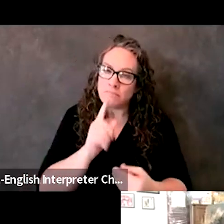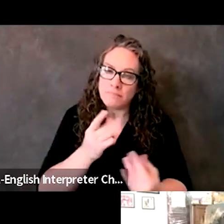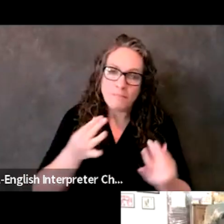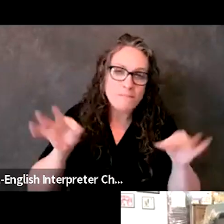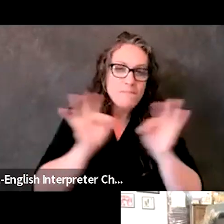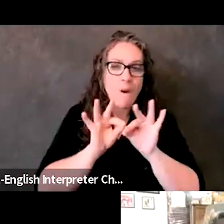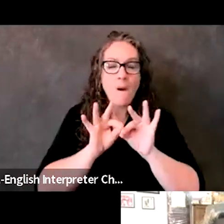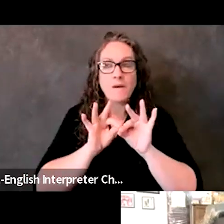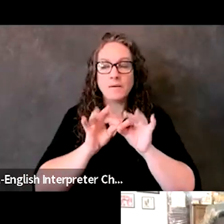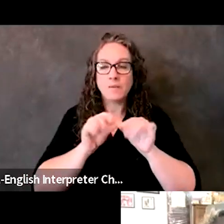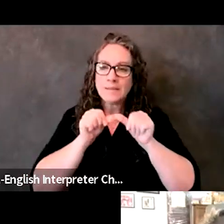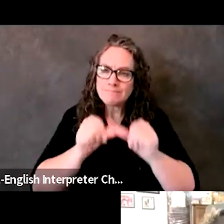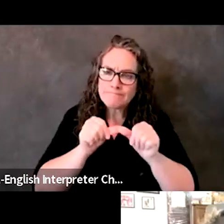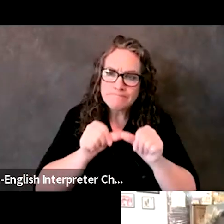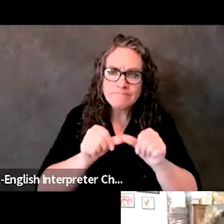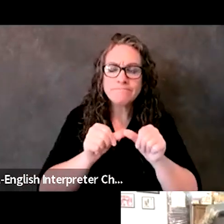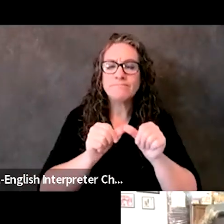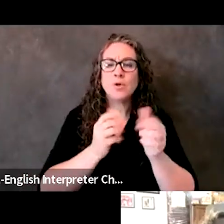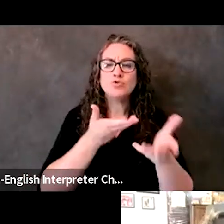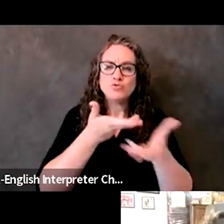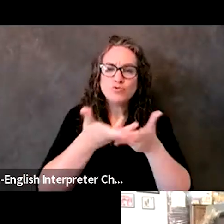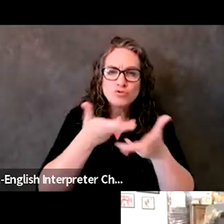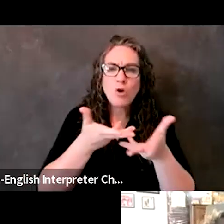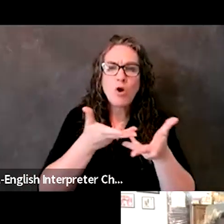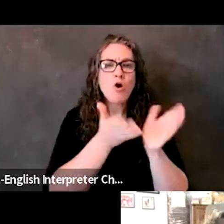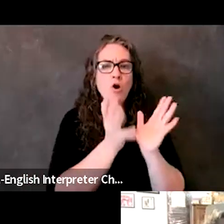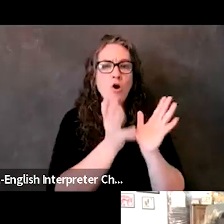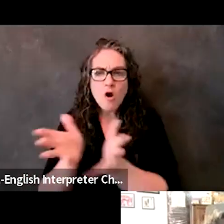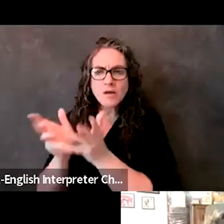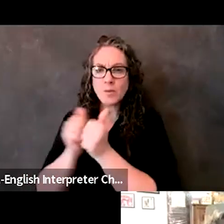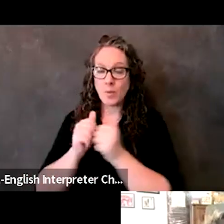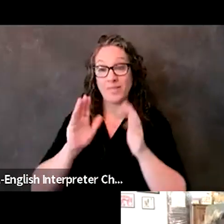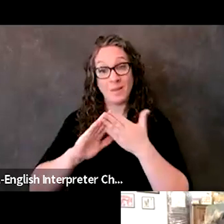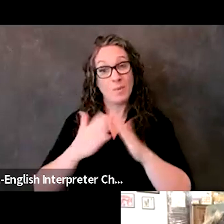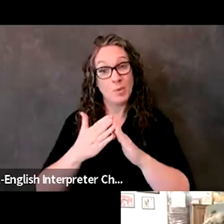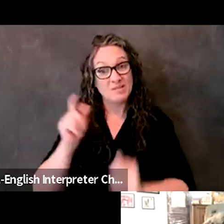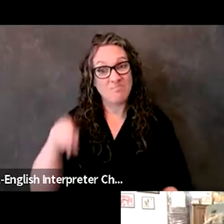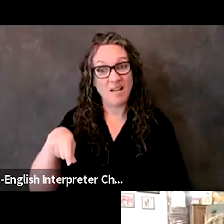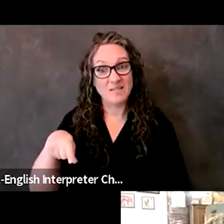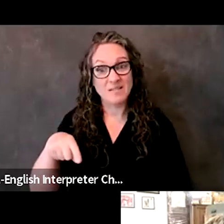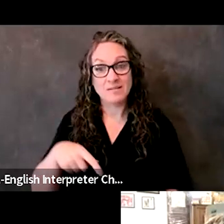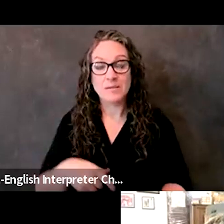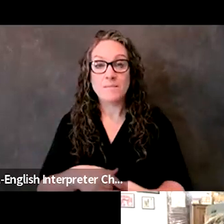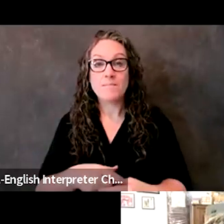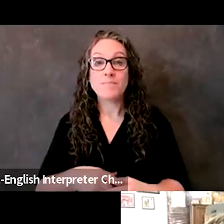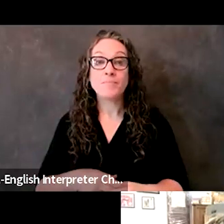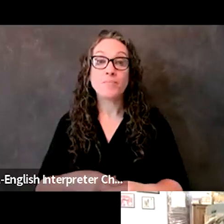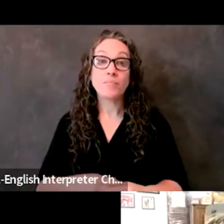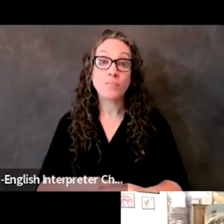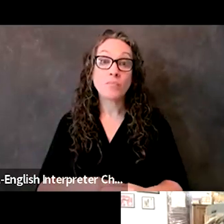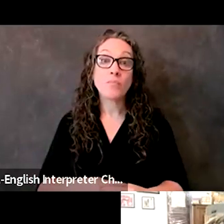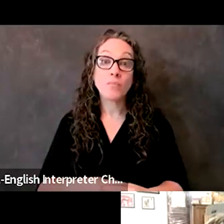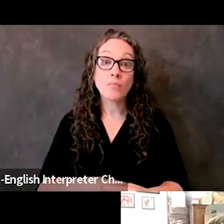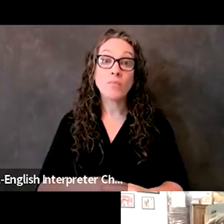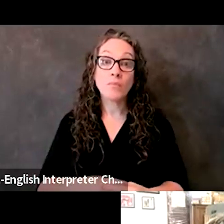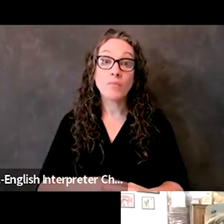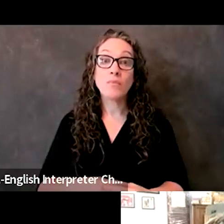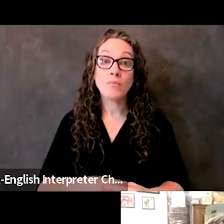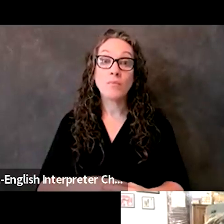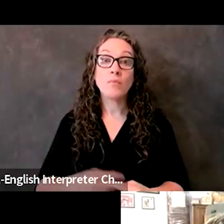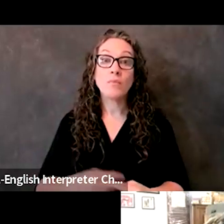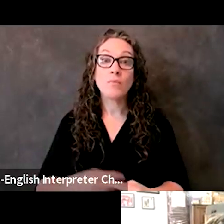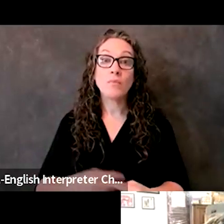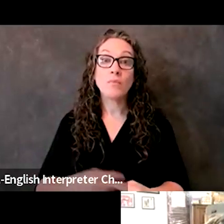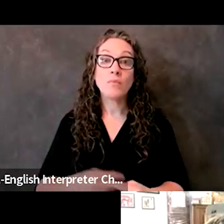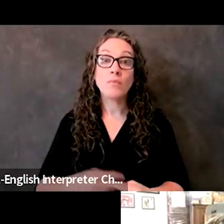this with our communities. Um, you know, but really we have to support the community, um, to understand what